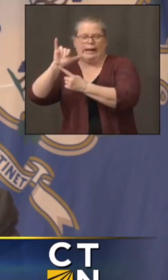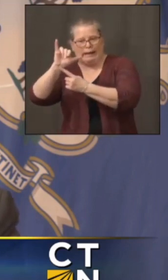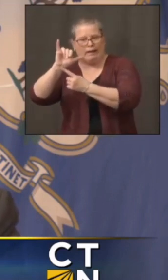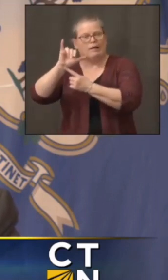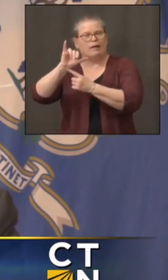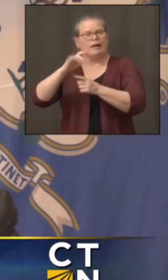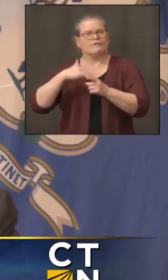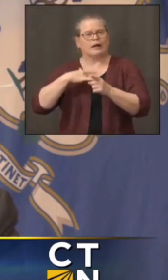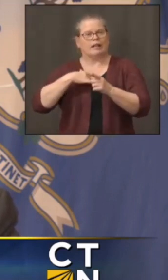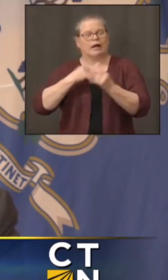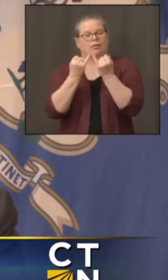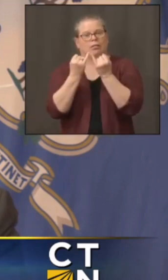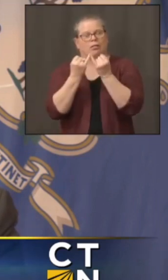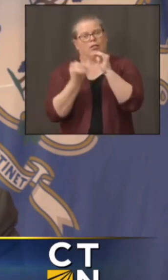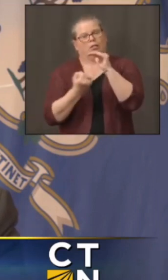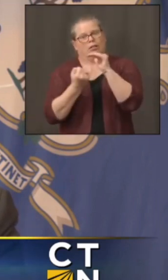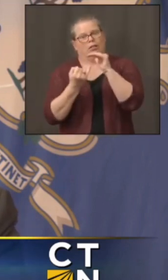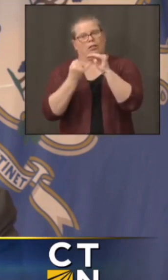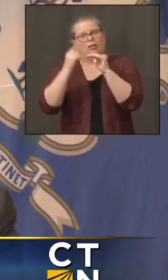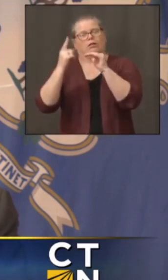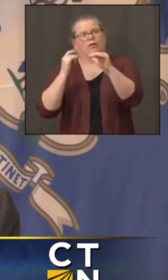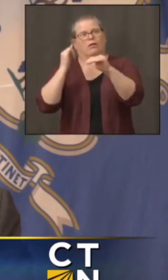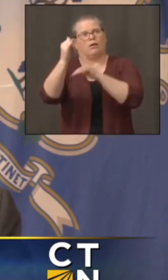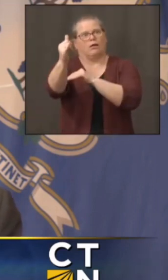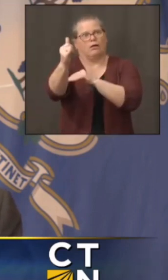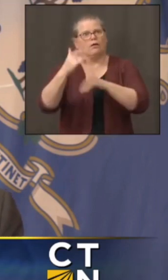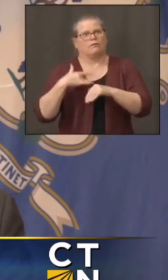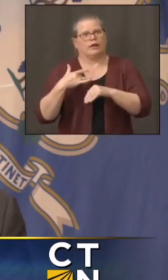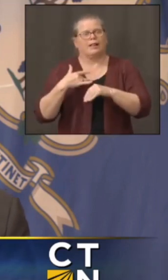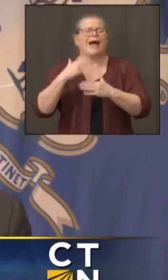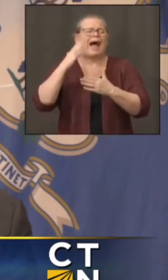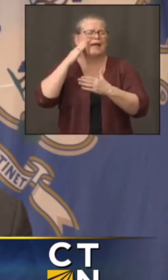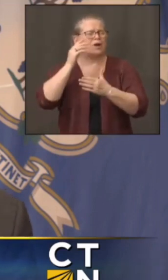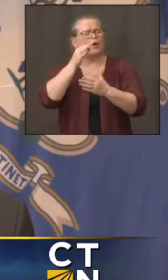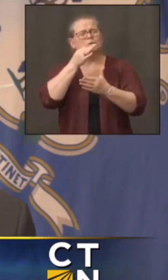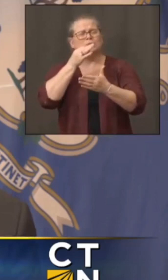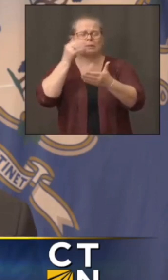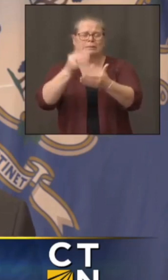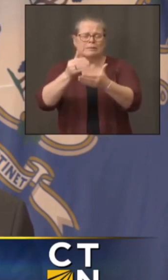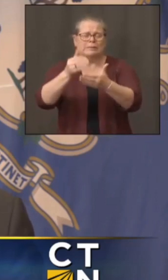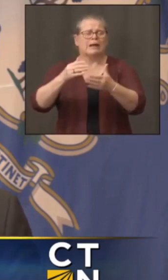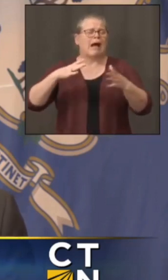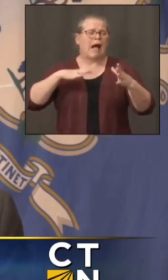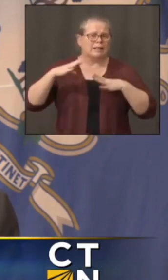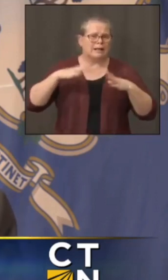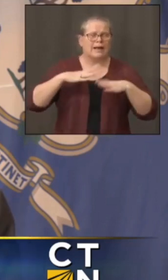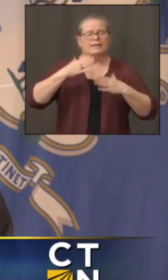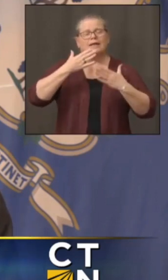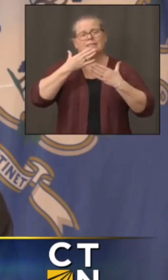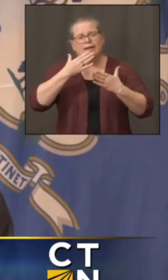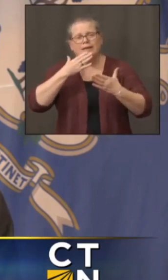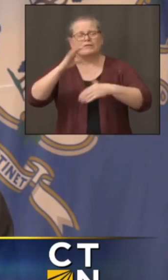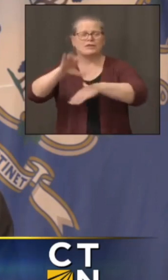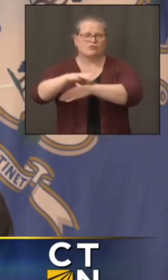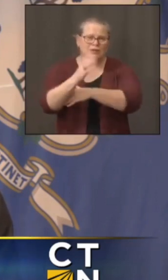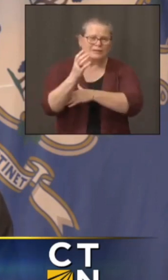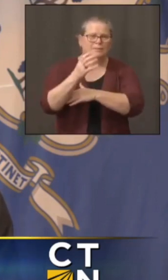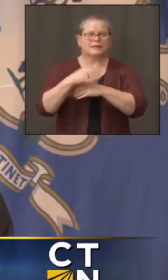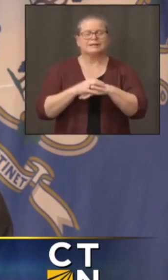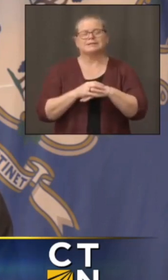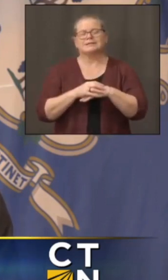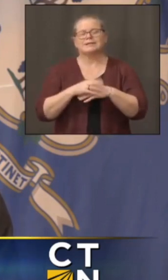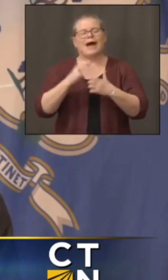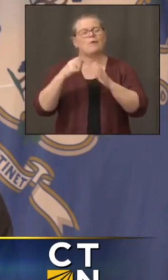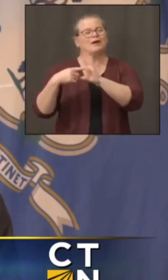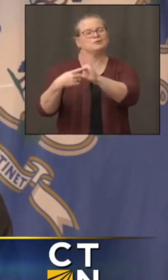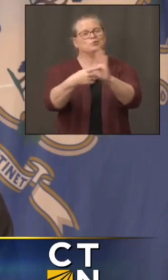Thanksgiving thereafter. They had a chart they wanted me to read. I wanted to see this of all the creative ways